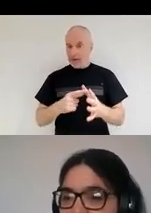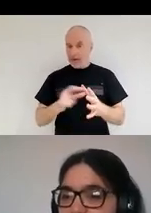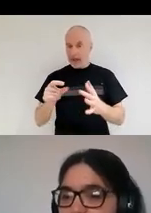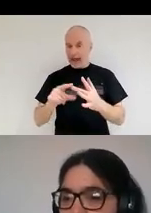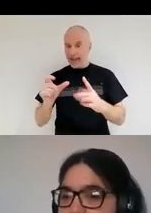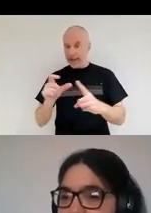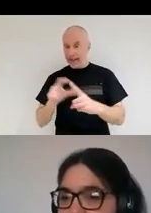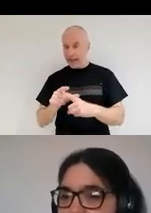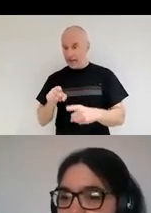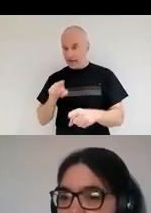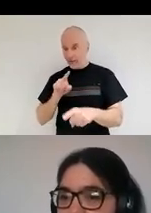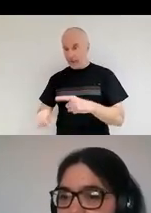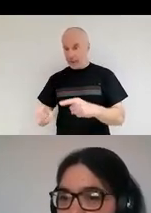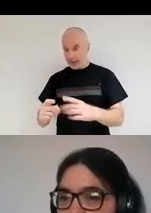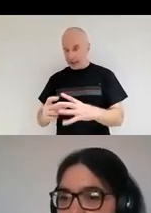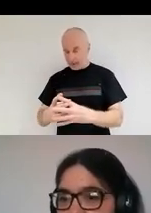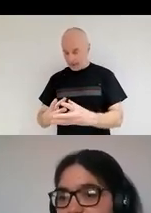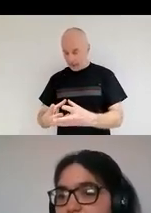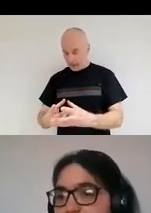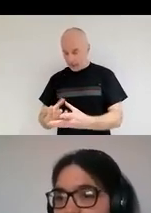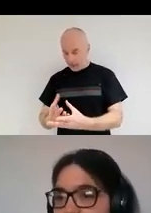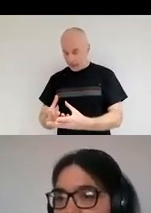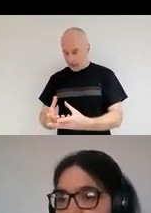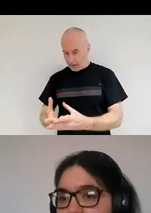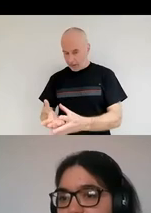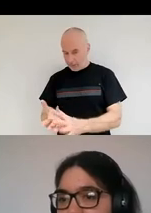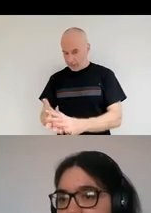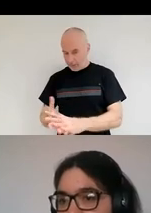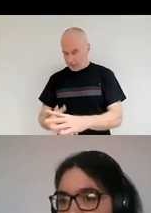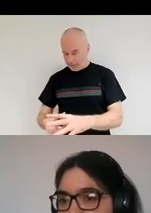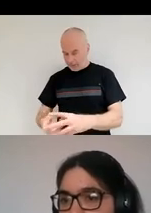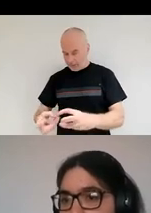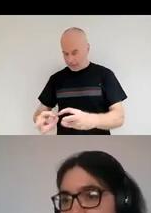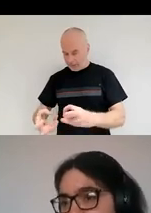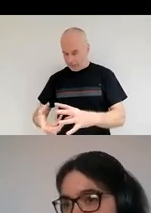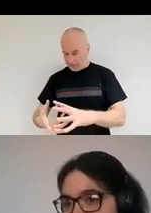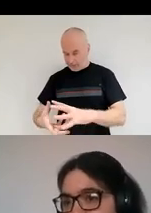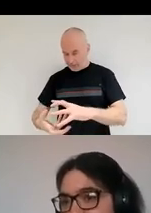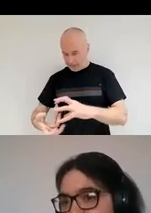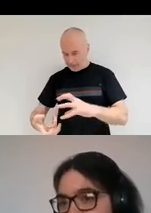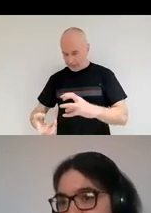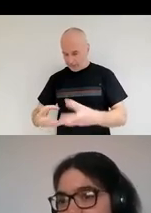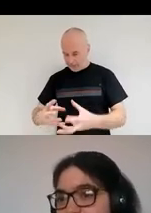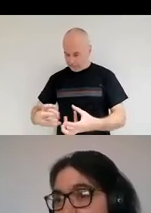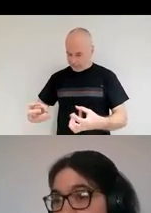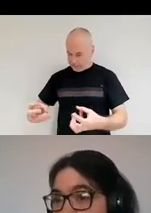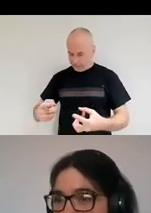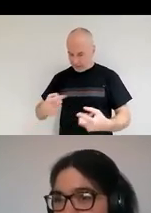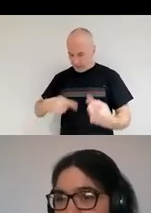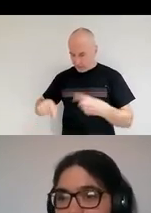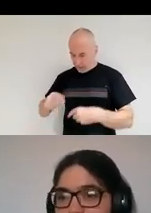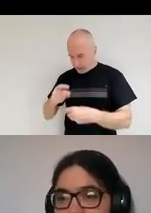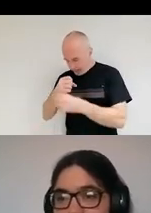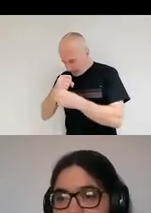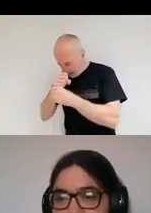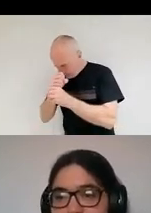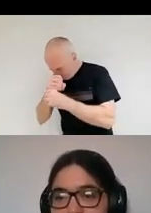unglue all these little dust grains and then we can analyze them. But to find small